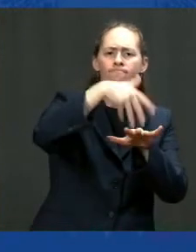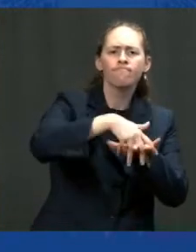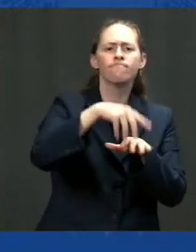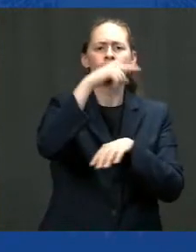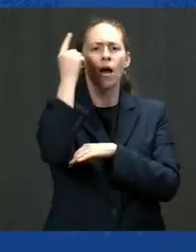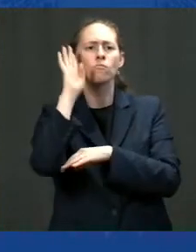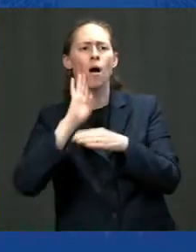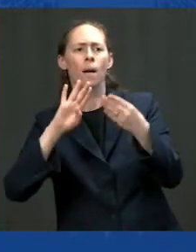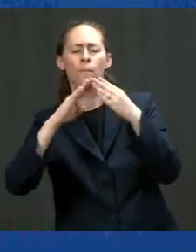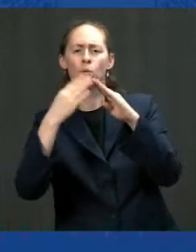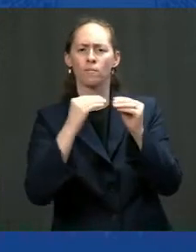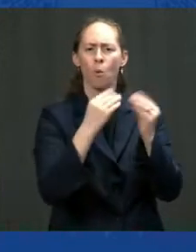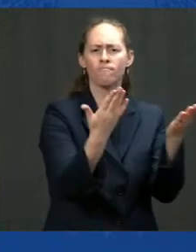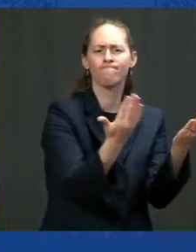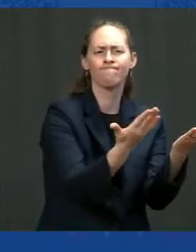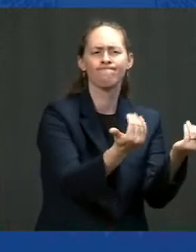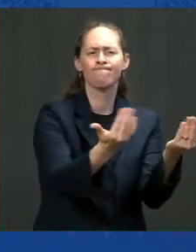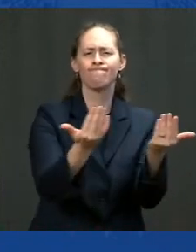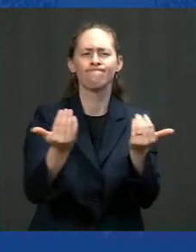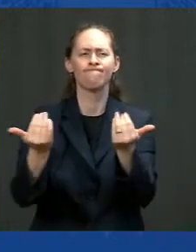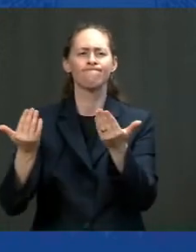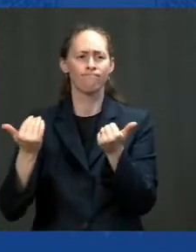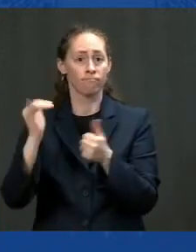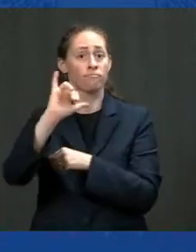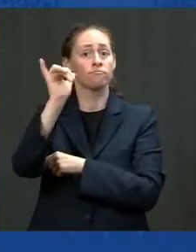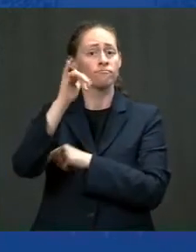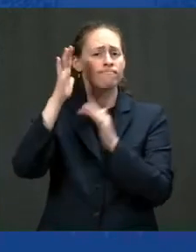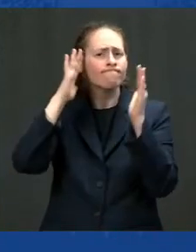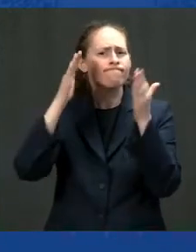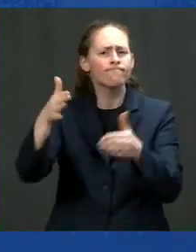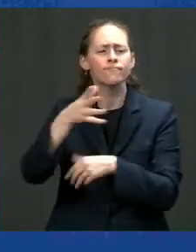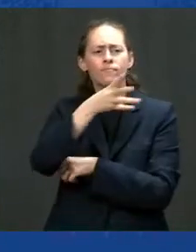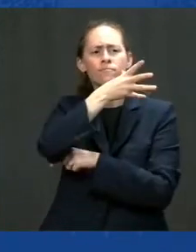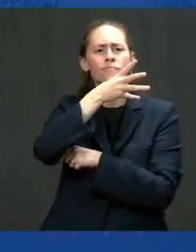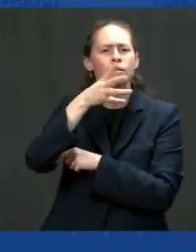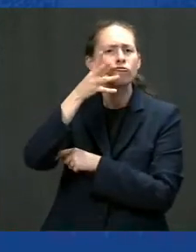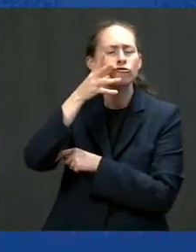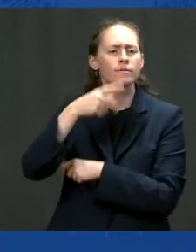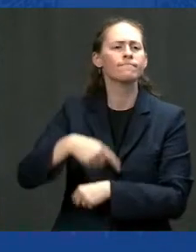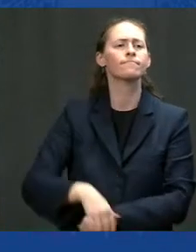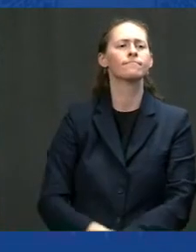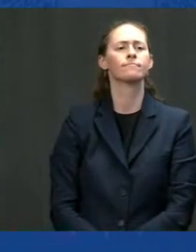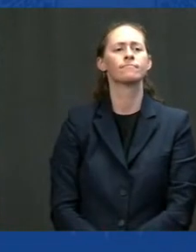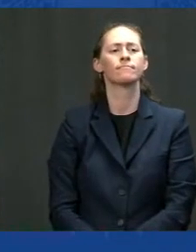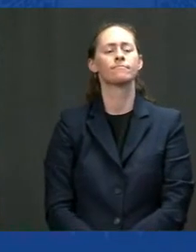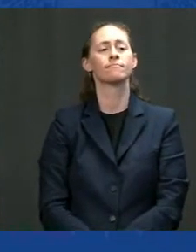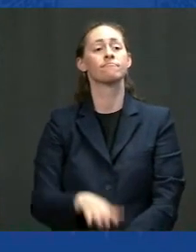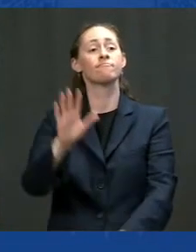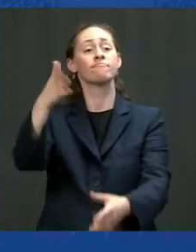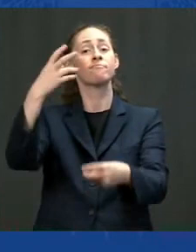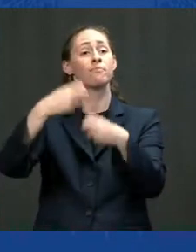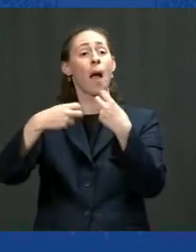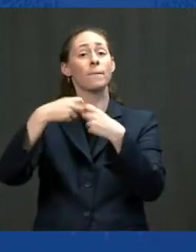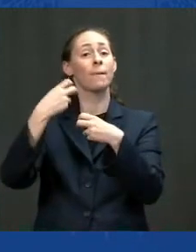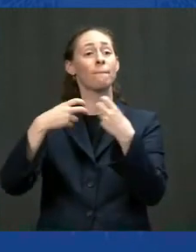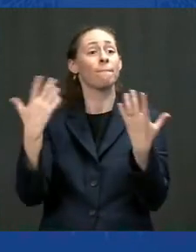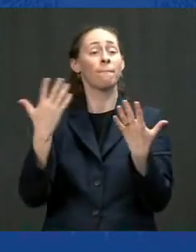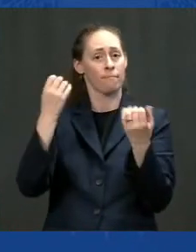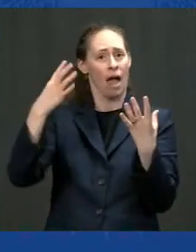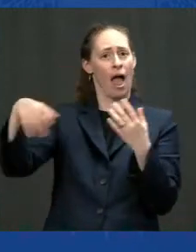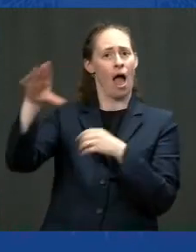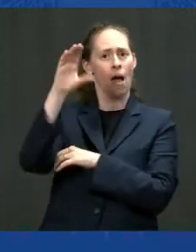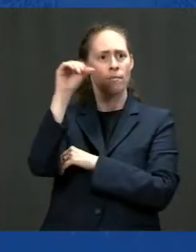agriculture. Part of the problem is that a lot of companies don't even know these opportunities exist to be part of this.